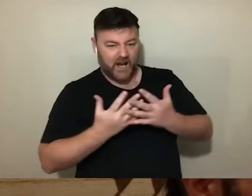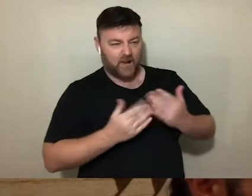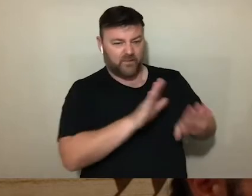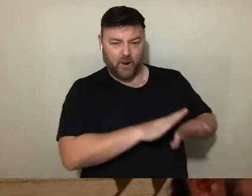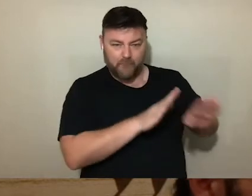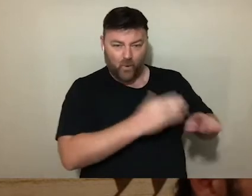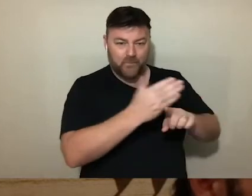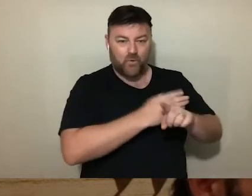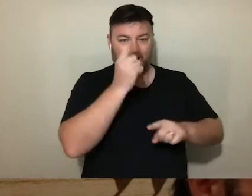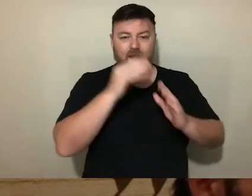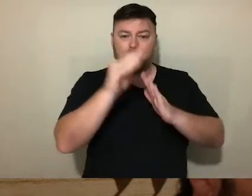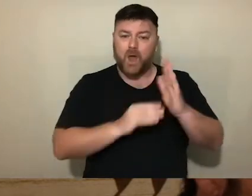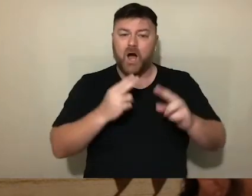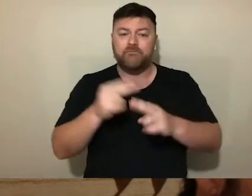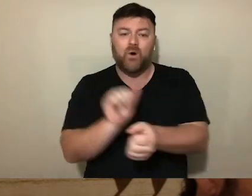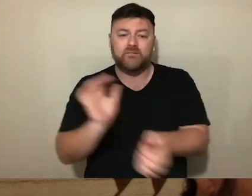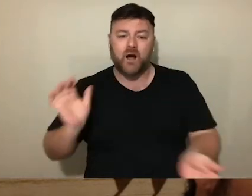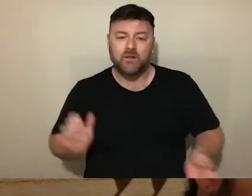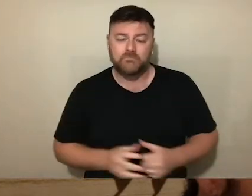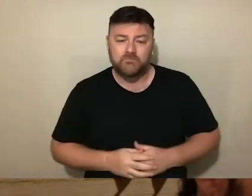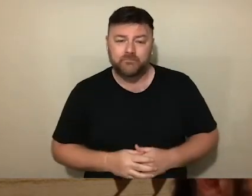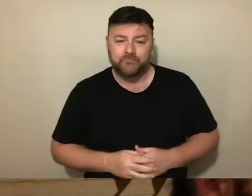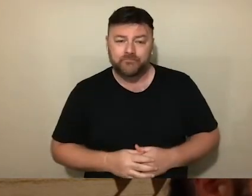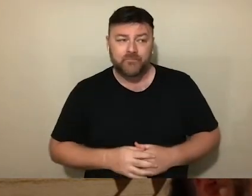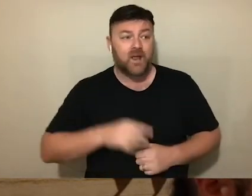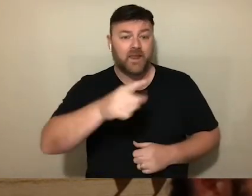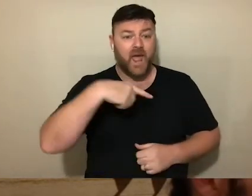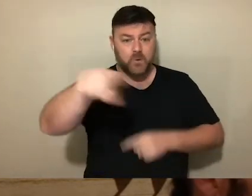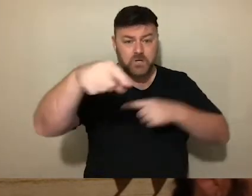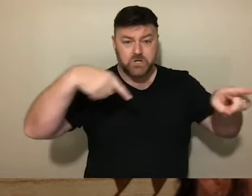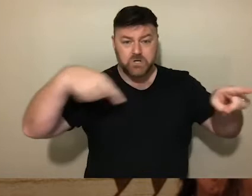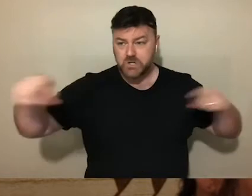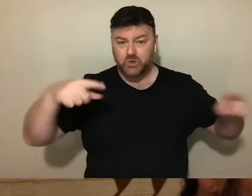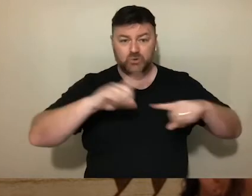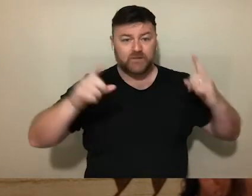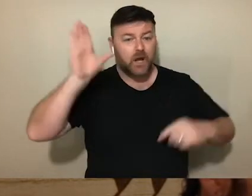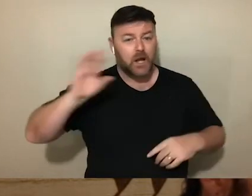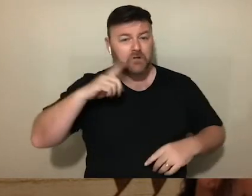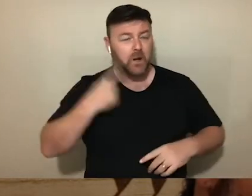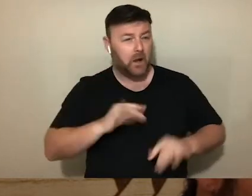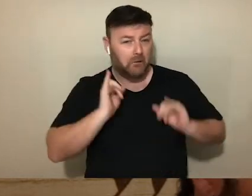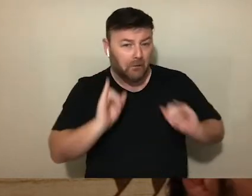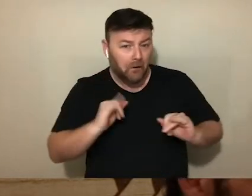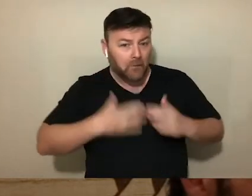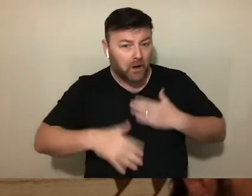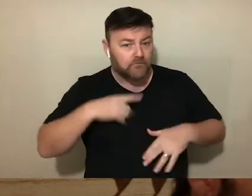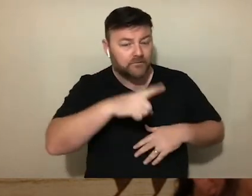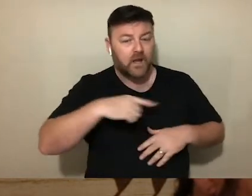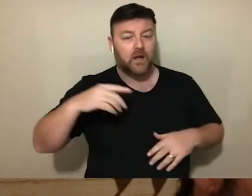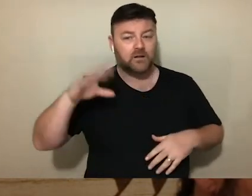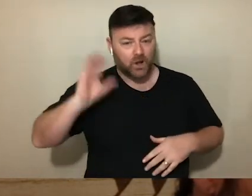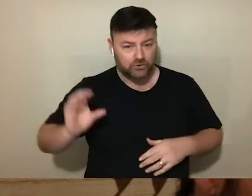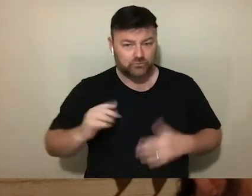can apply for asylum, delegate deportation tasks to countries that are notoriously hostile towards migrants, and also further